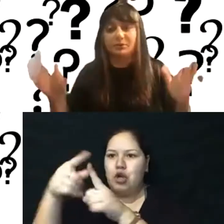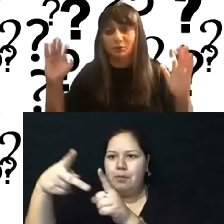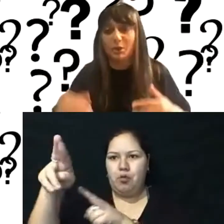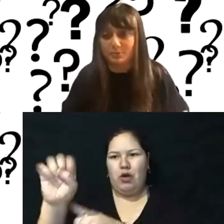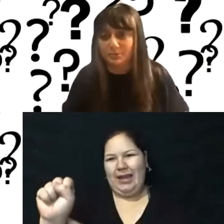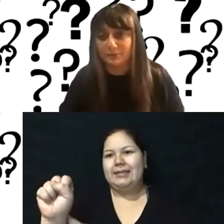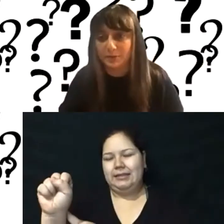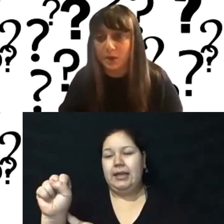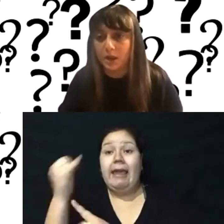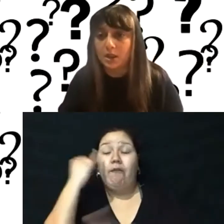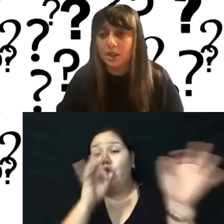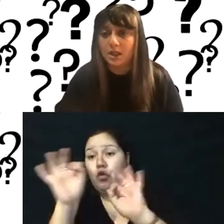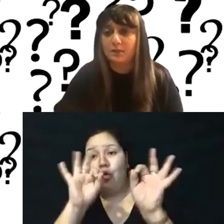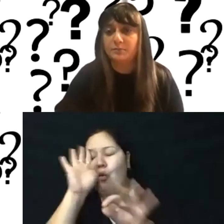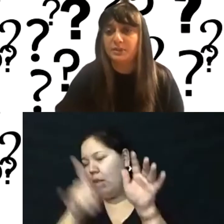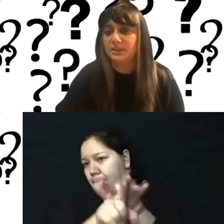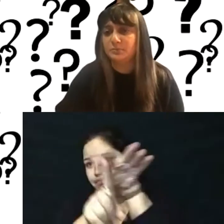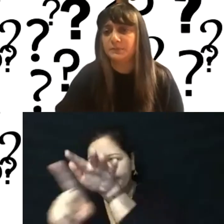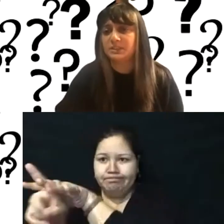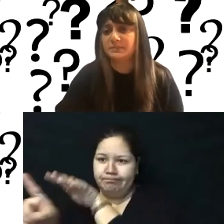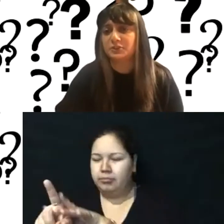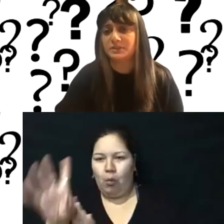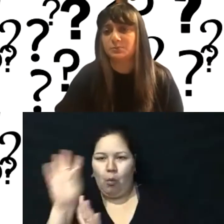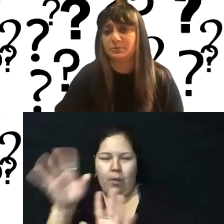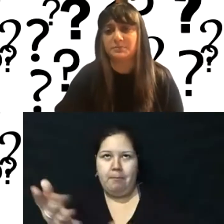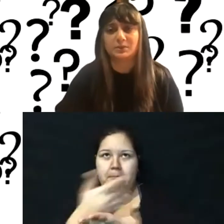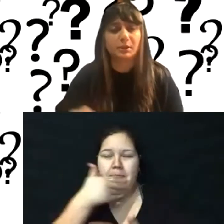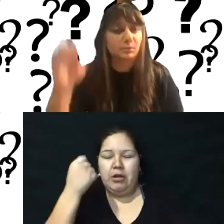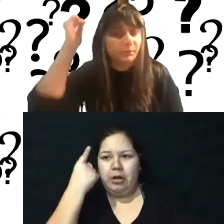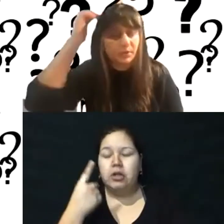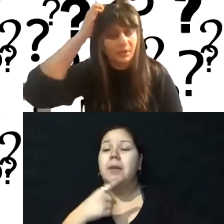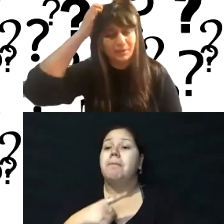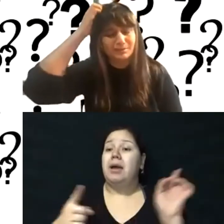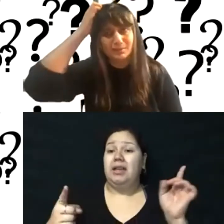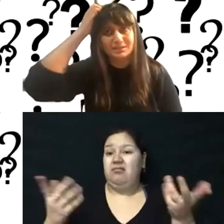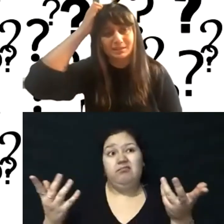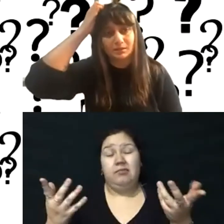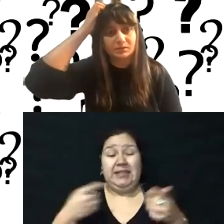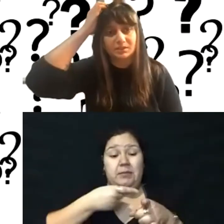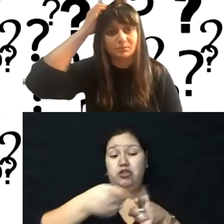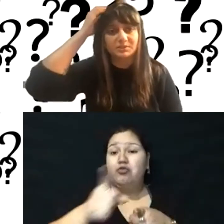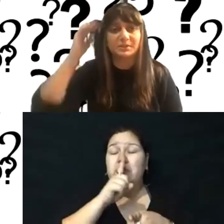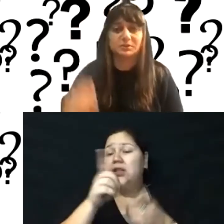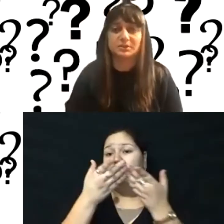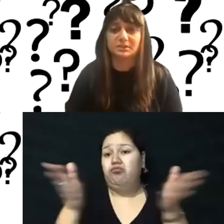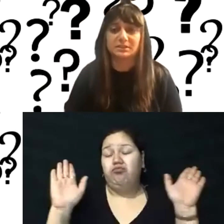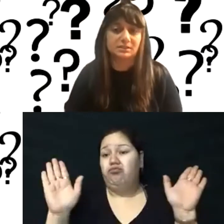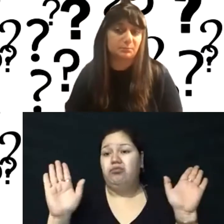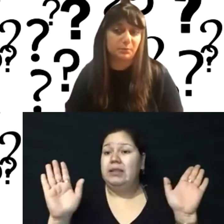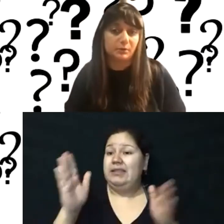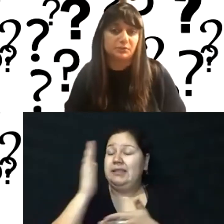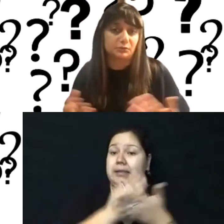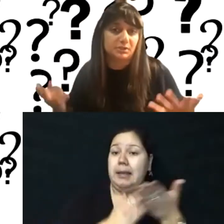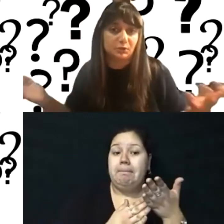you Google it, it'll pop up everywhere. But in terms of what a specialist would respect working with, I think the biggest thing there is some specialists